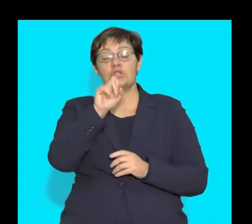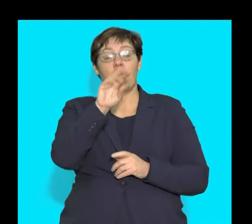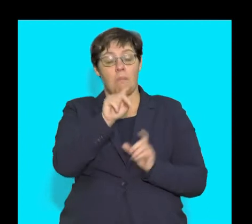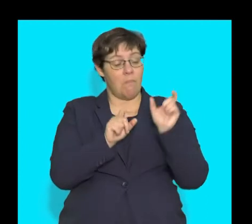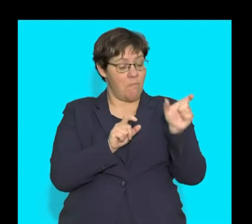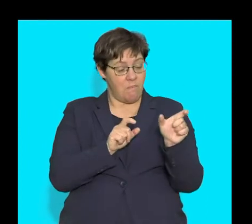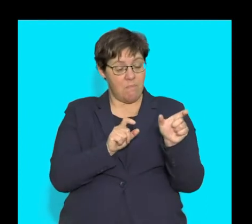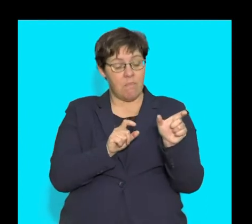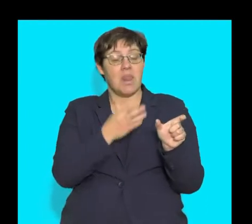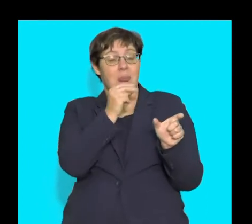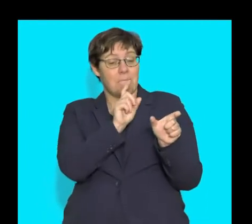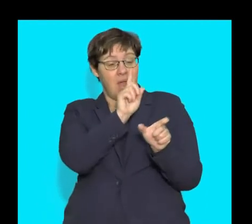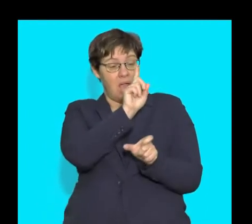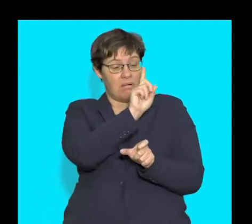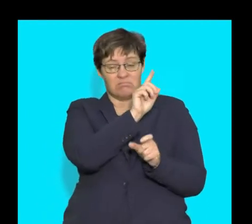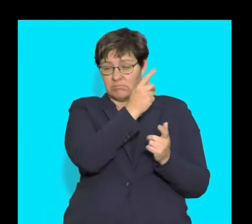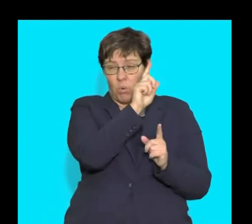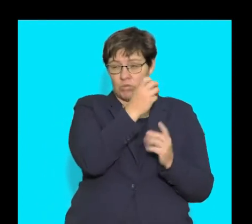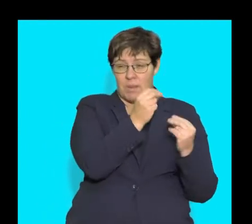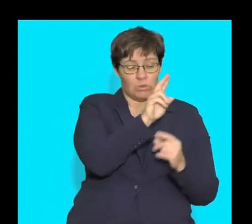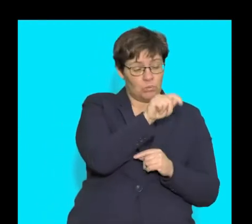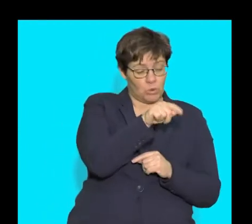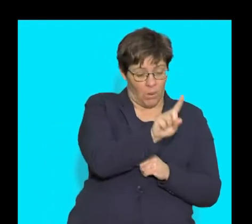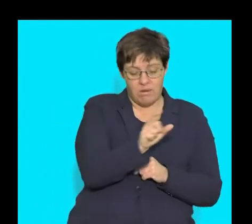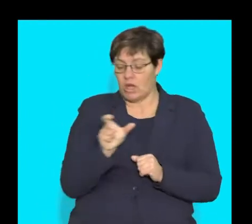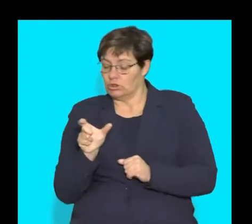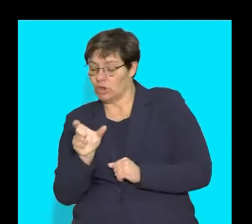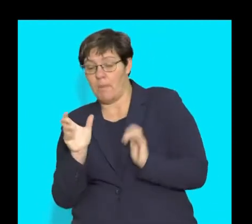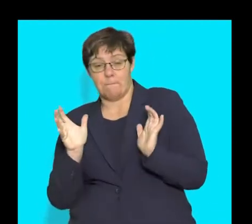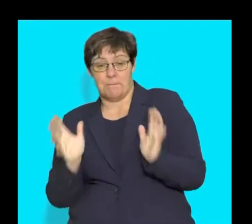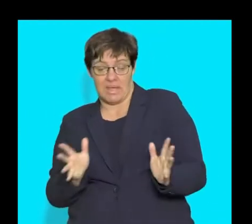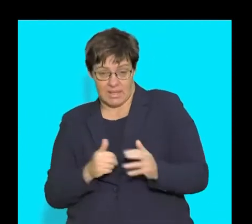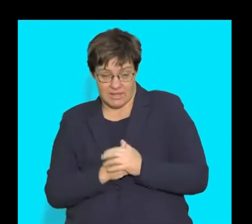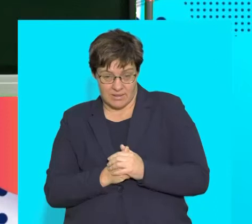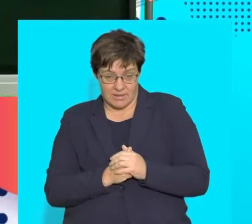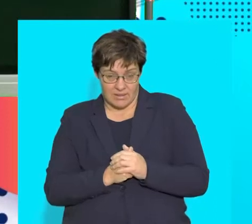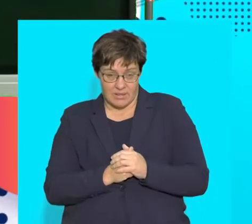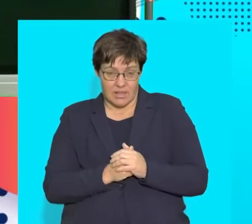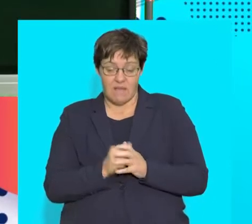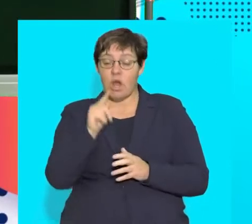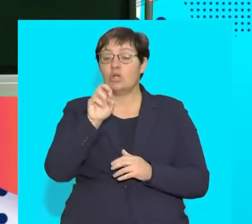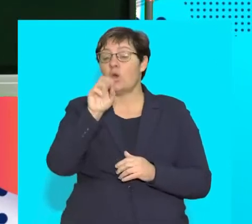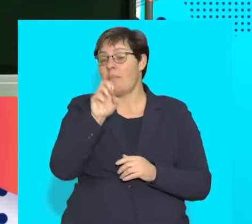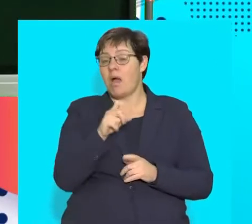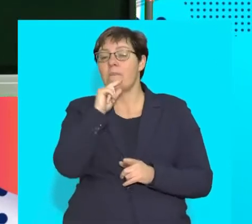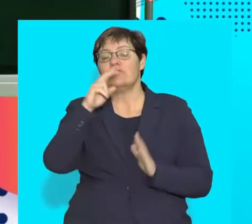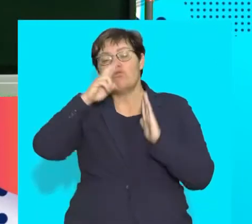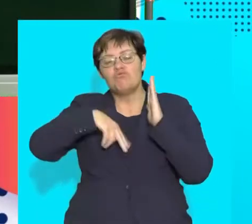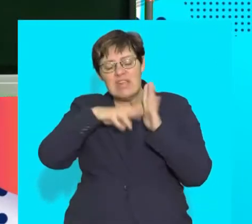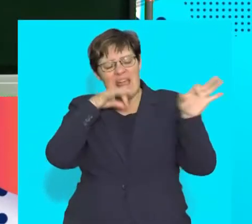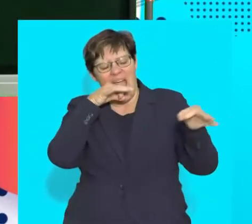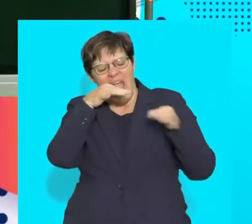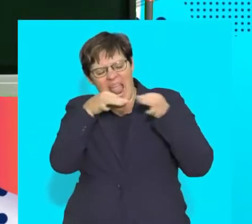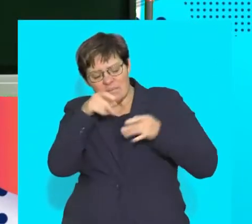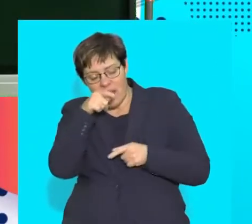term next to the question numbers. Guys, it's important that when you have to write down terms that you read through